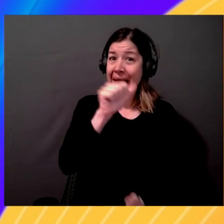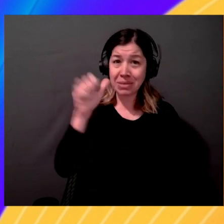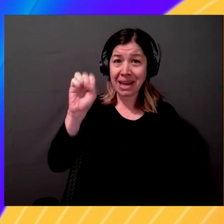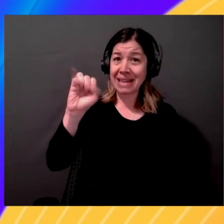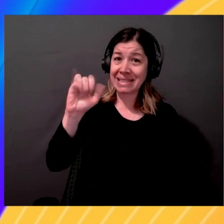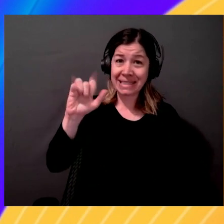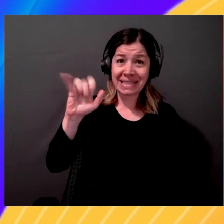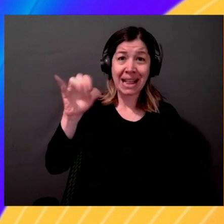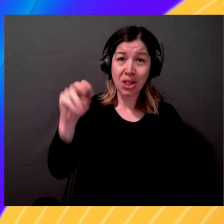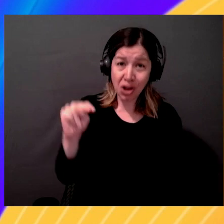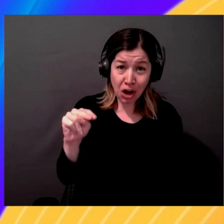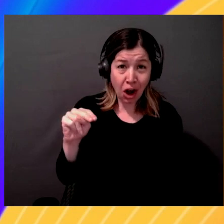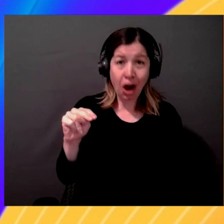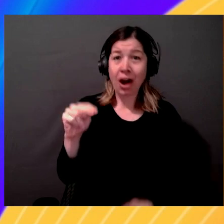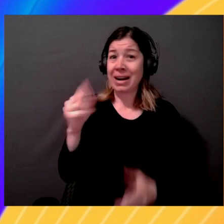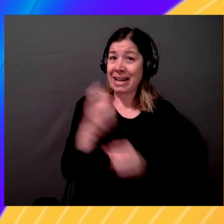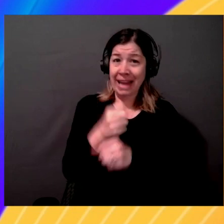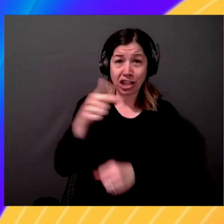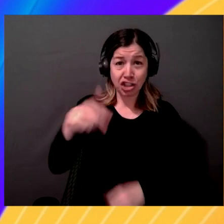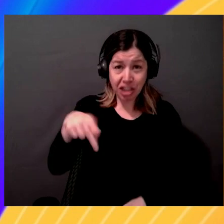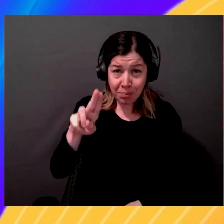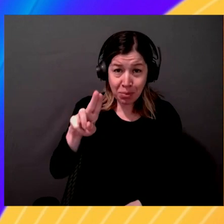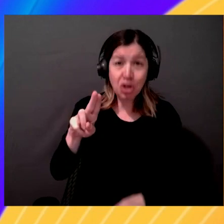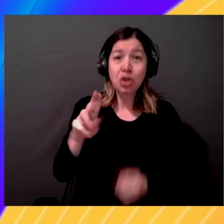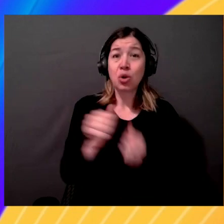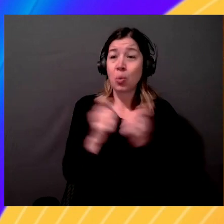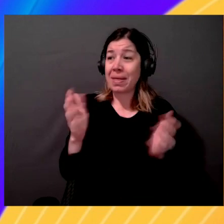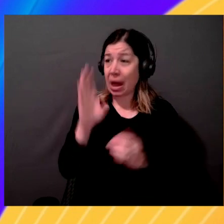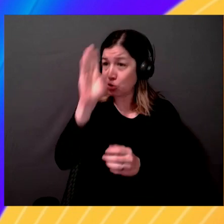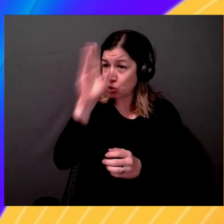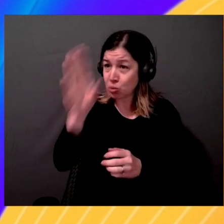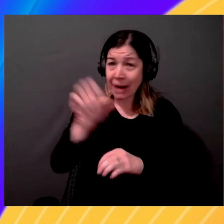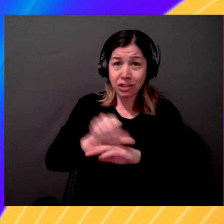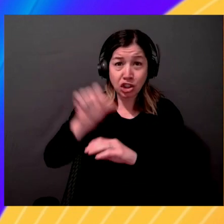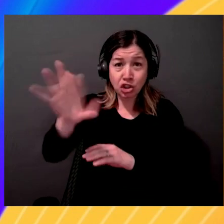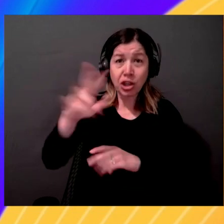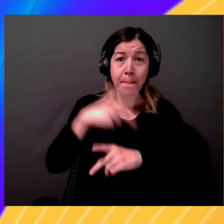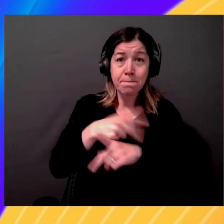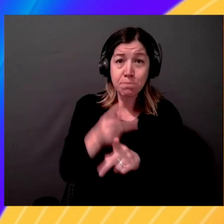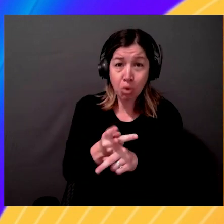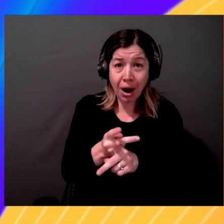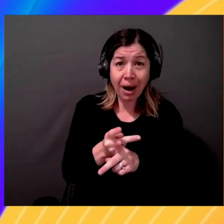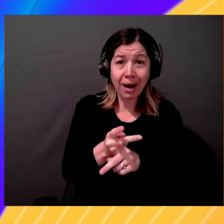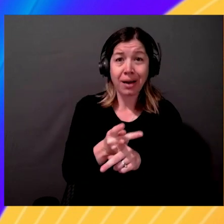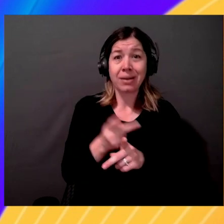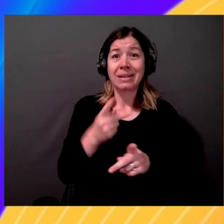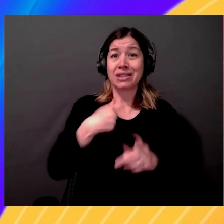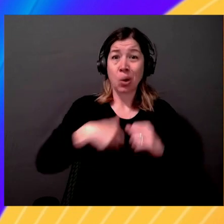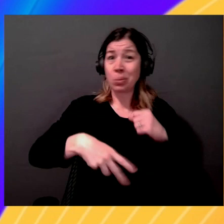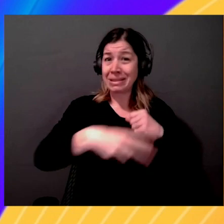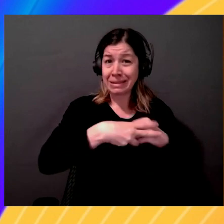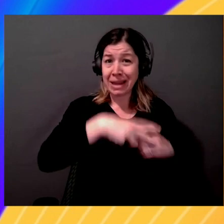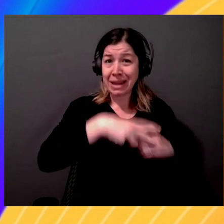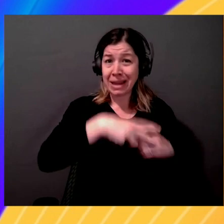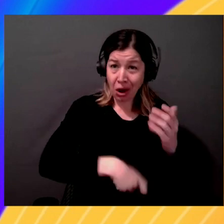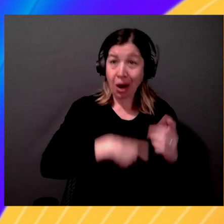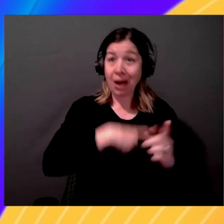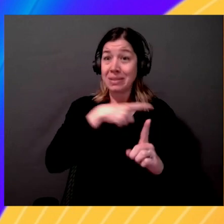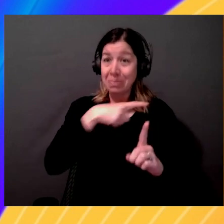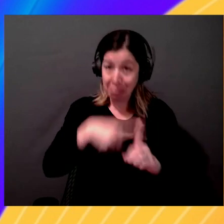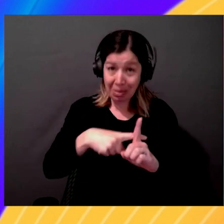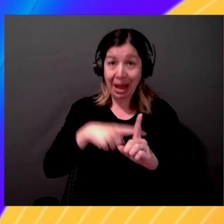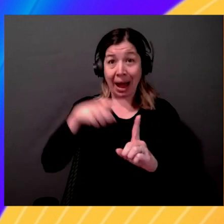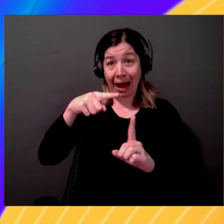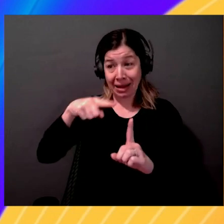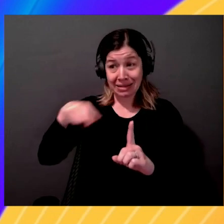go somewhere or ship product anywhere. So we're saving costs, plus because it has AWS Silicon and NVIDIA GPUs, it sounds like it's really good for